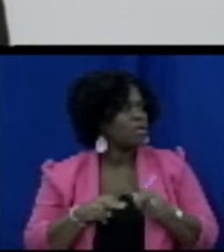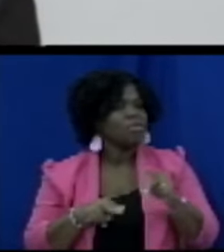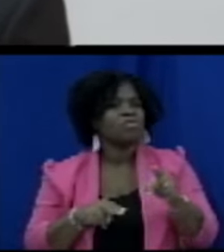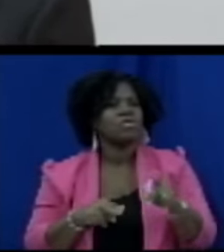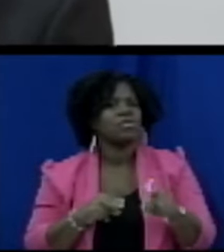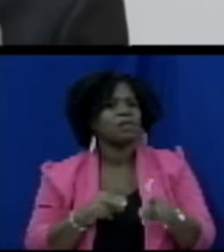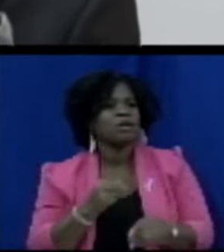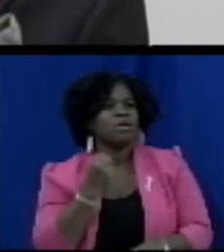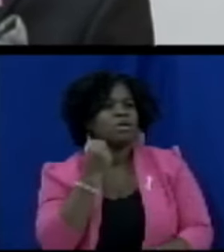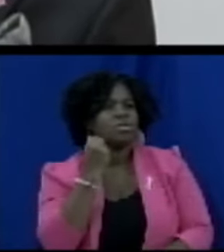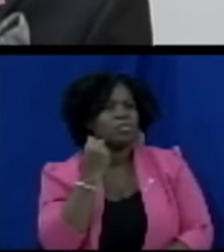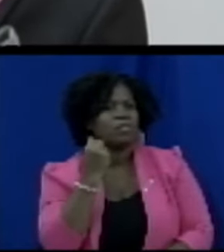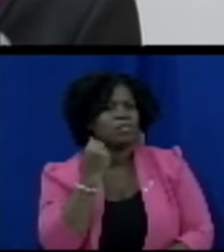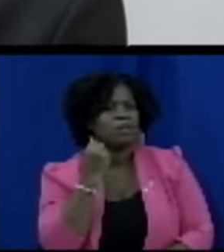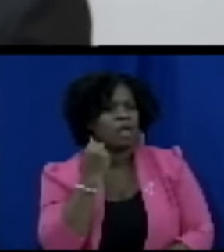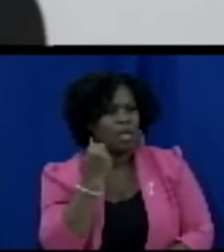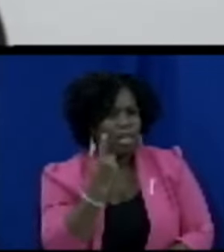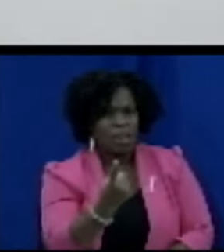12 has not come as yet